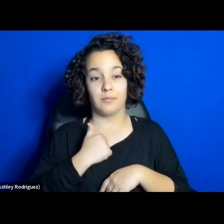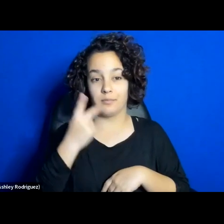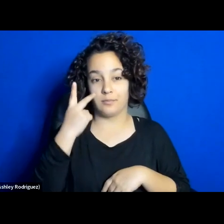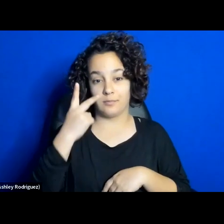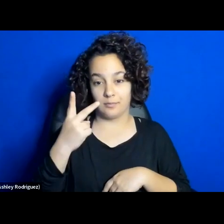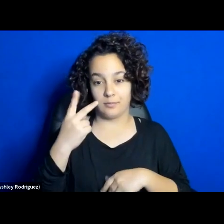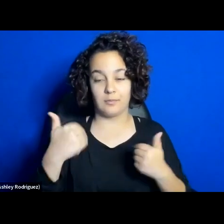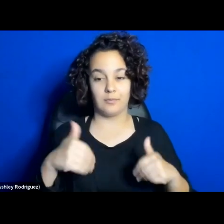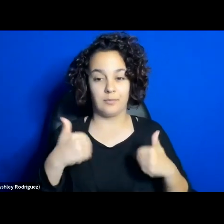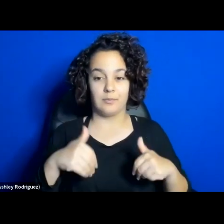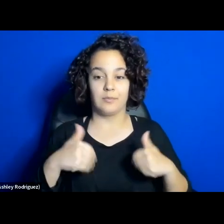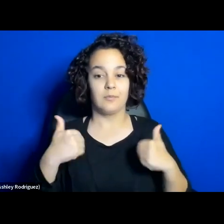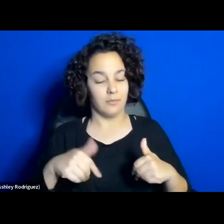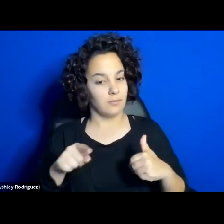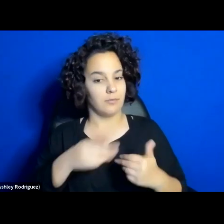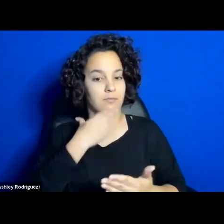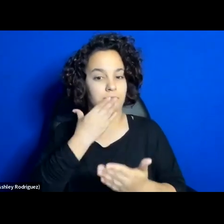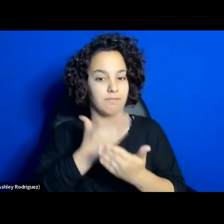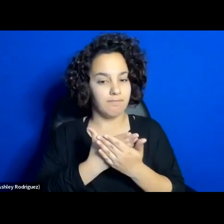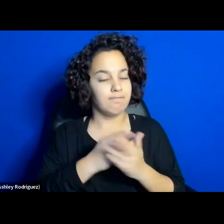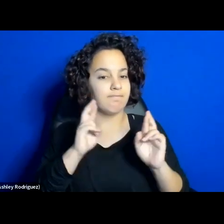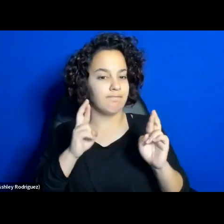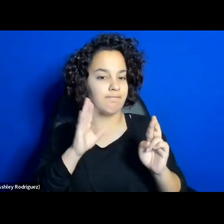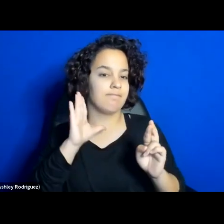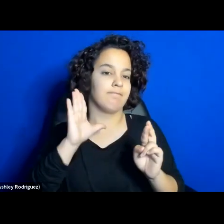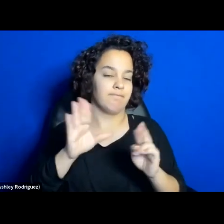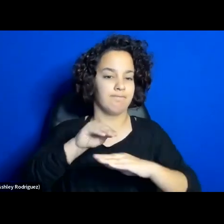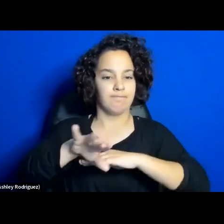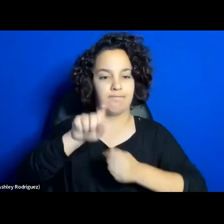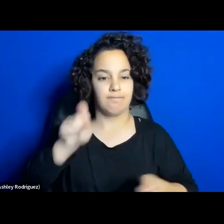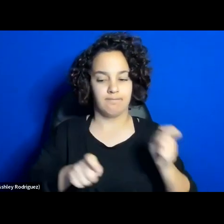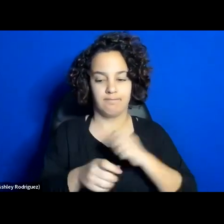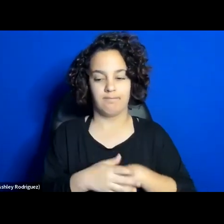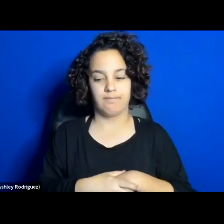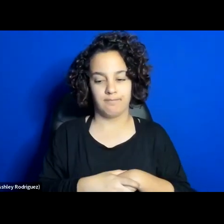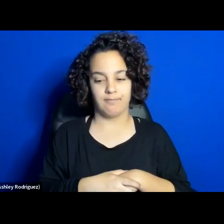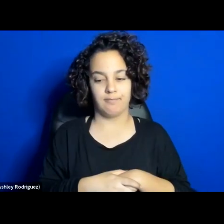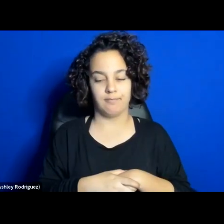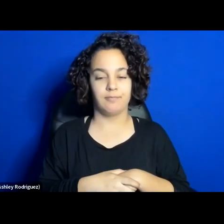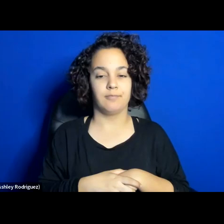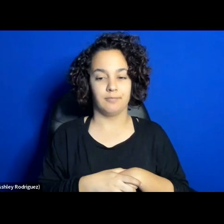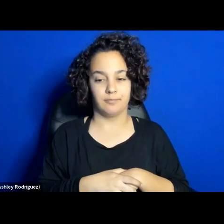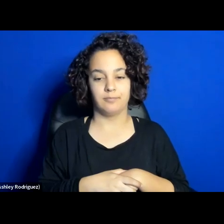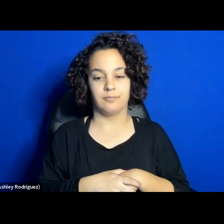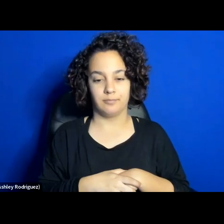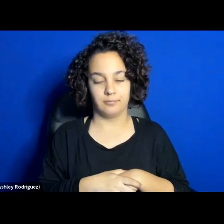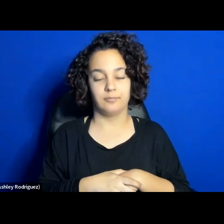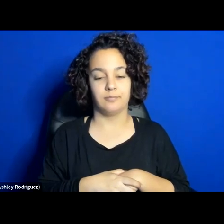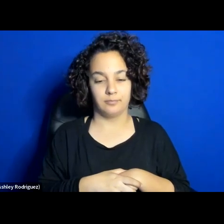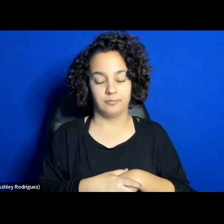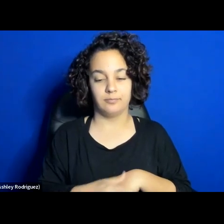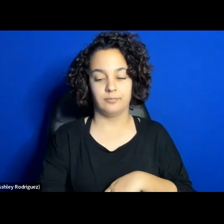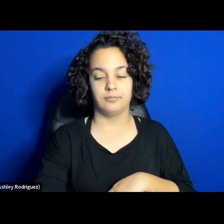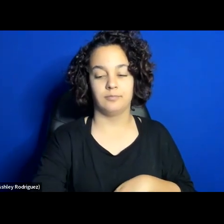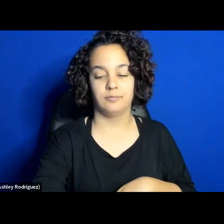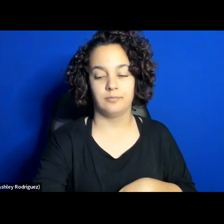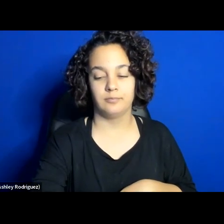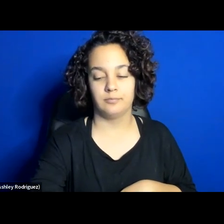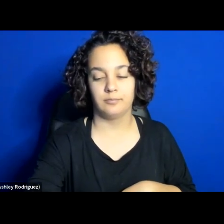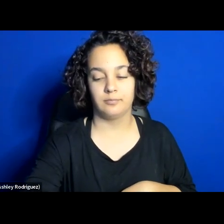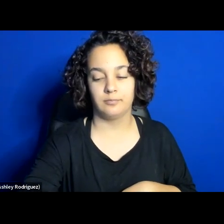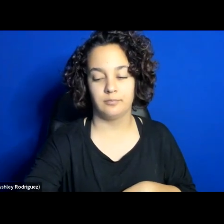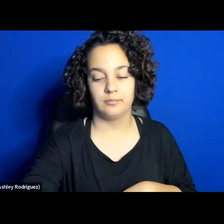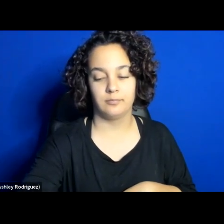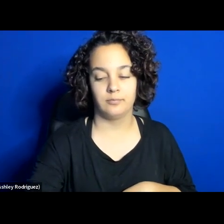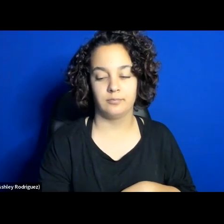and hopefully productive. So today we have gathered to discuss the convergences and divergences between theater and protest in the current